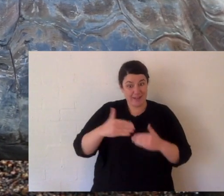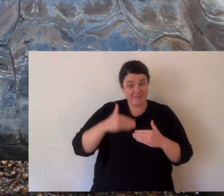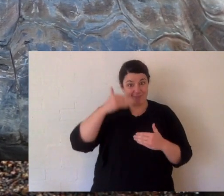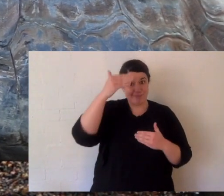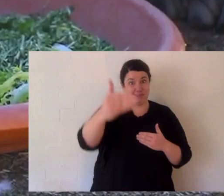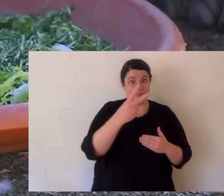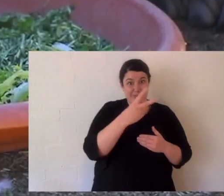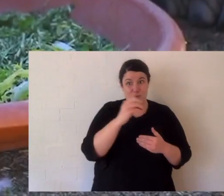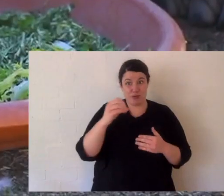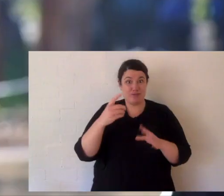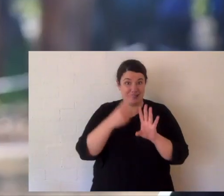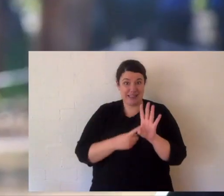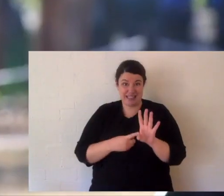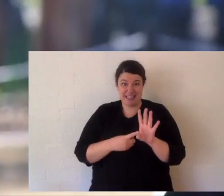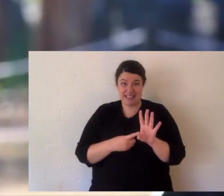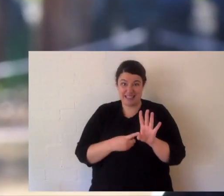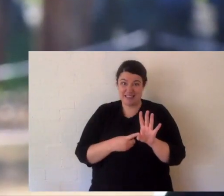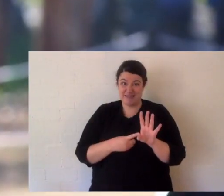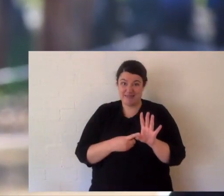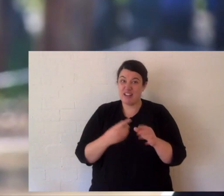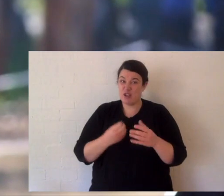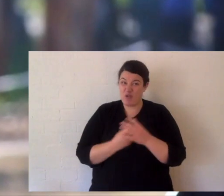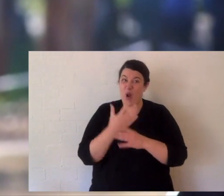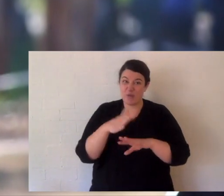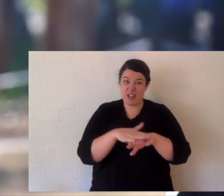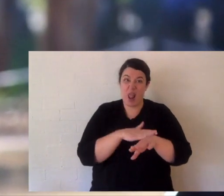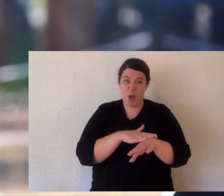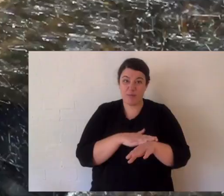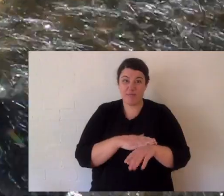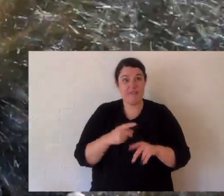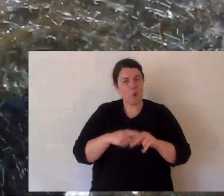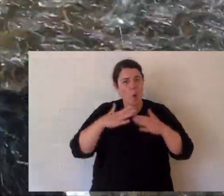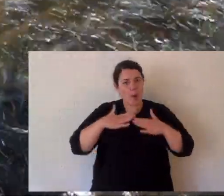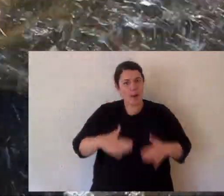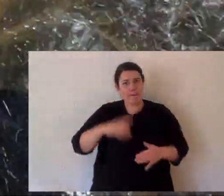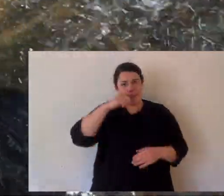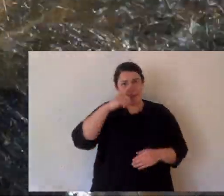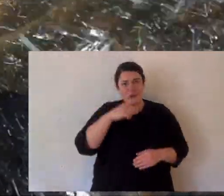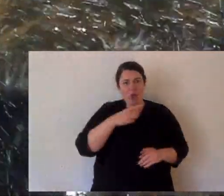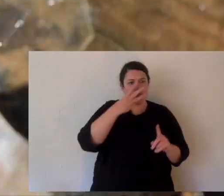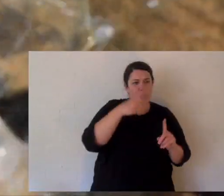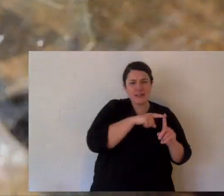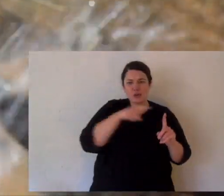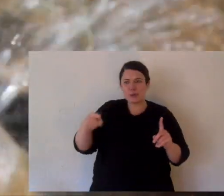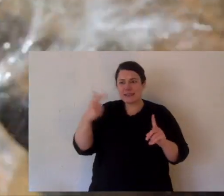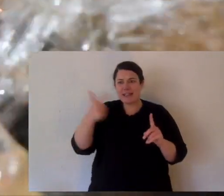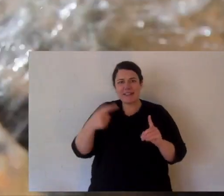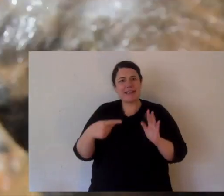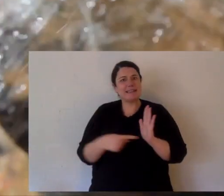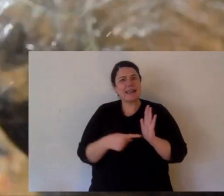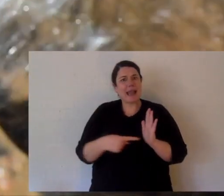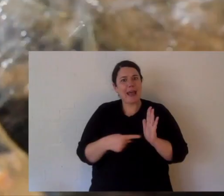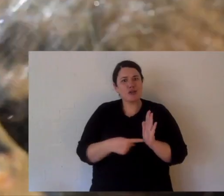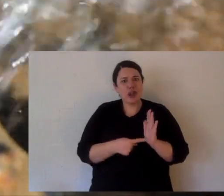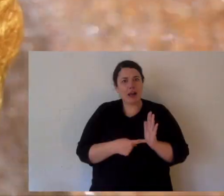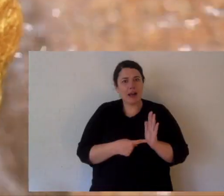200 years old, you know, a teenager, for us, is from 13 onwards. But really, a teenager,